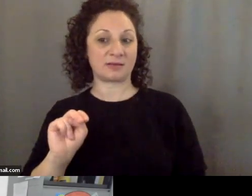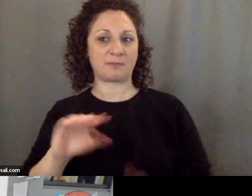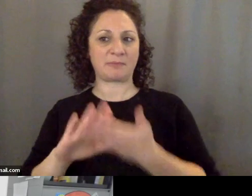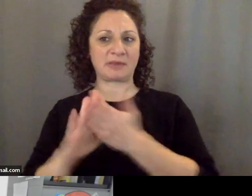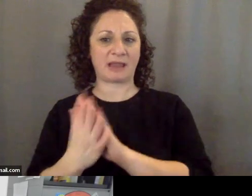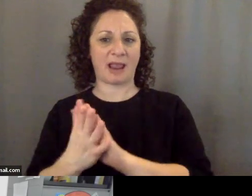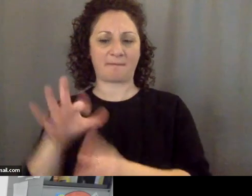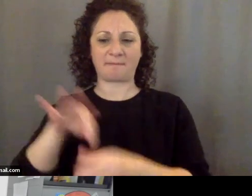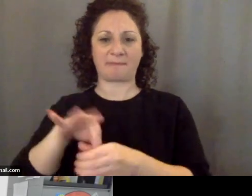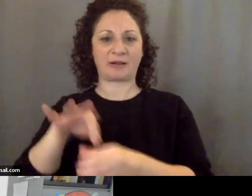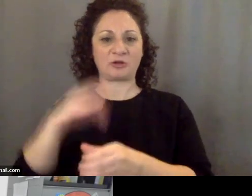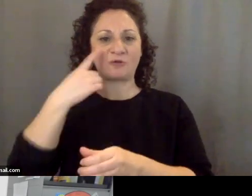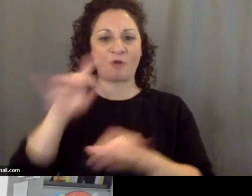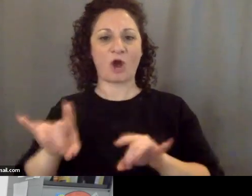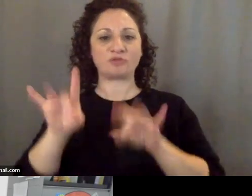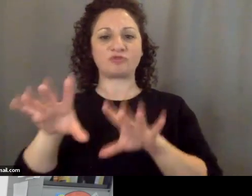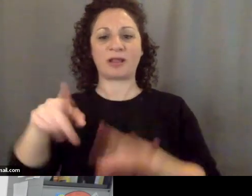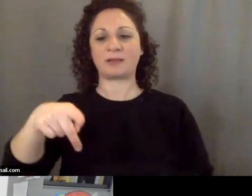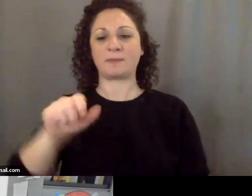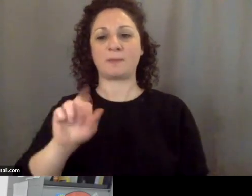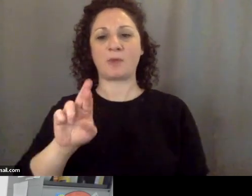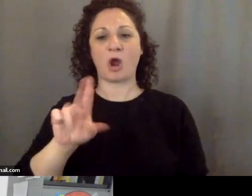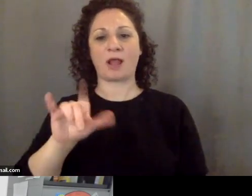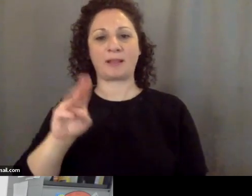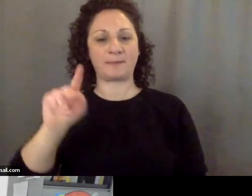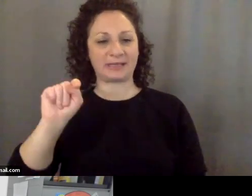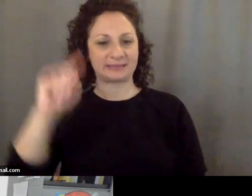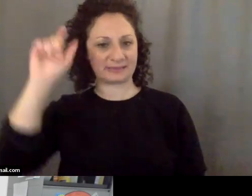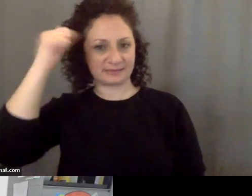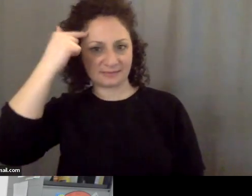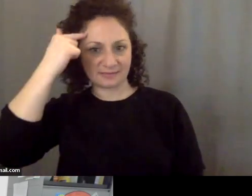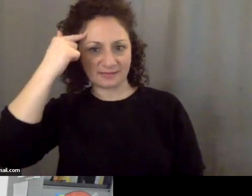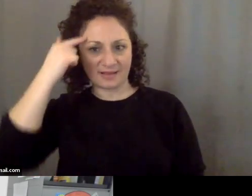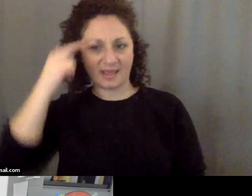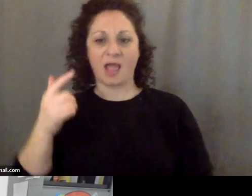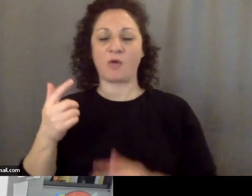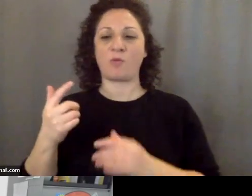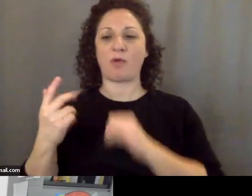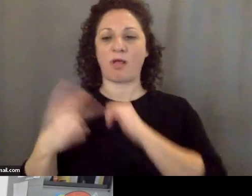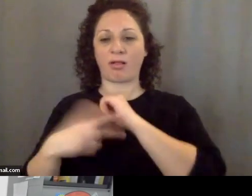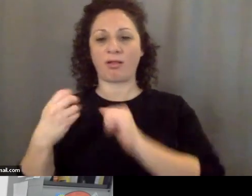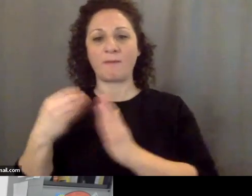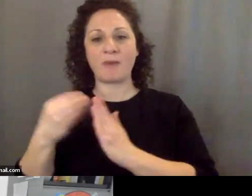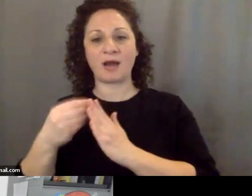and he was discovered to be taking money from another gentleman named Huang Shangmo who